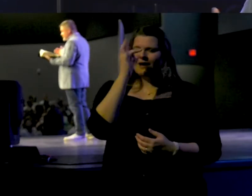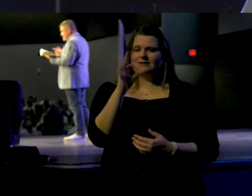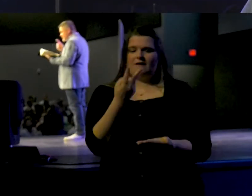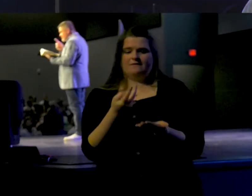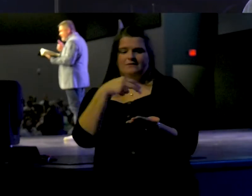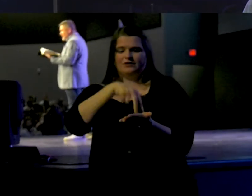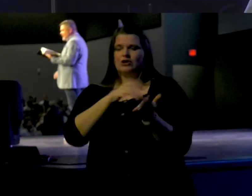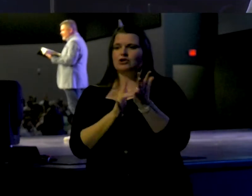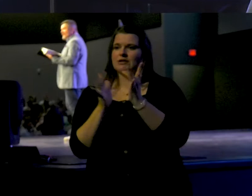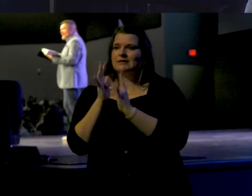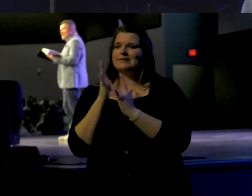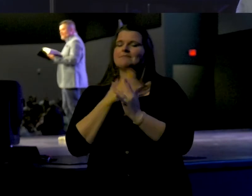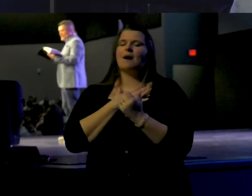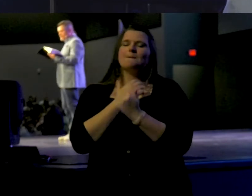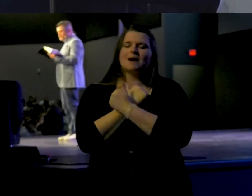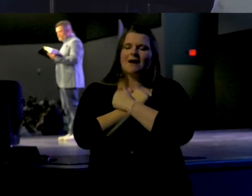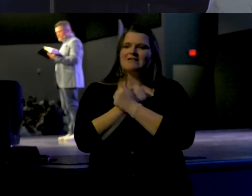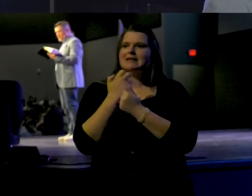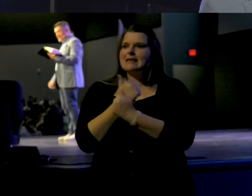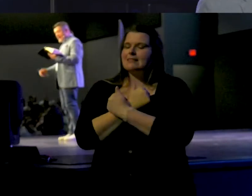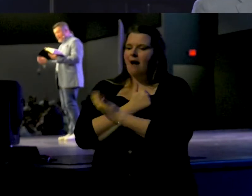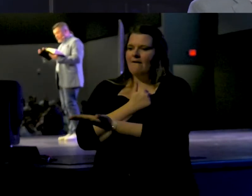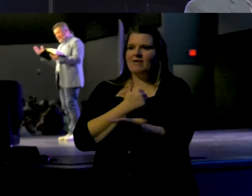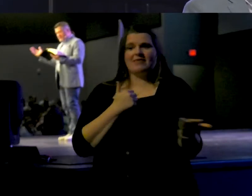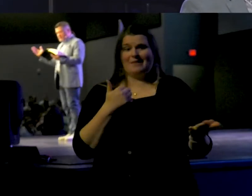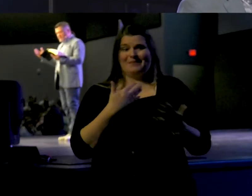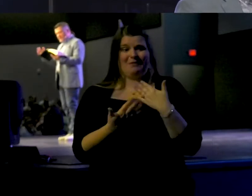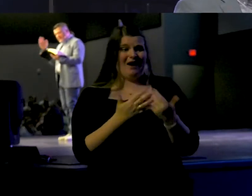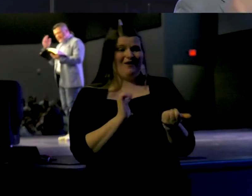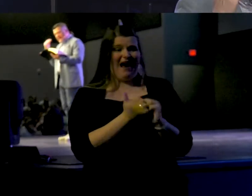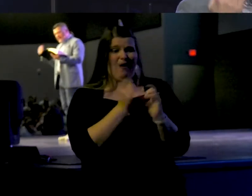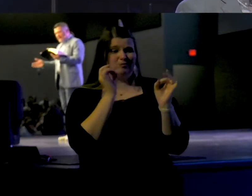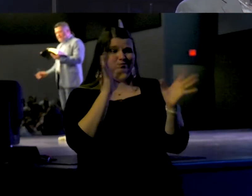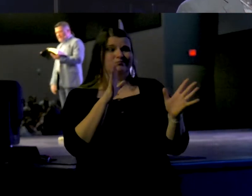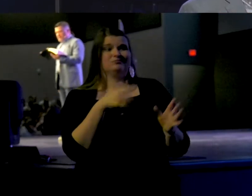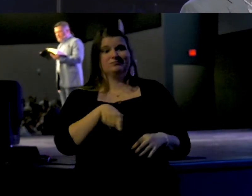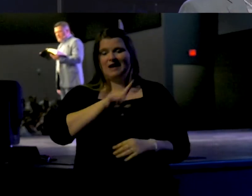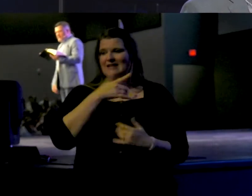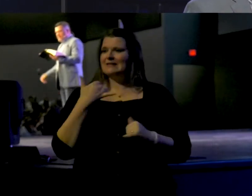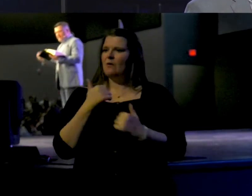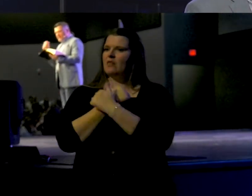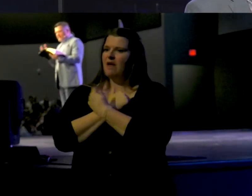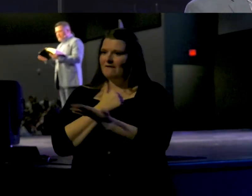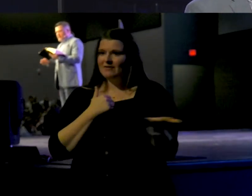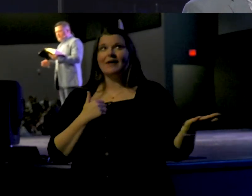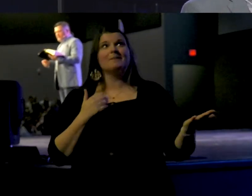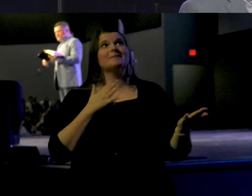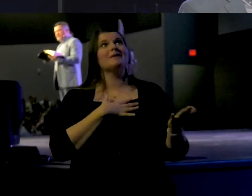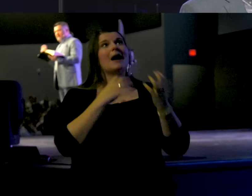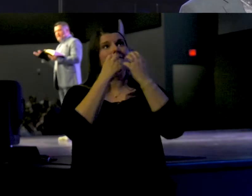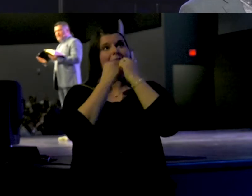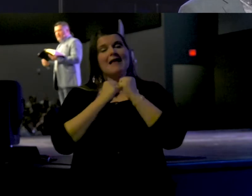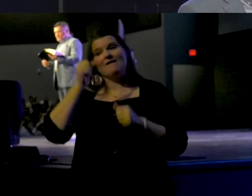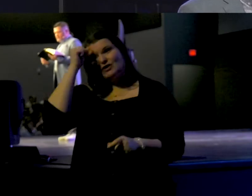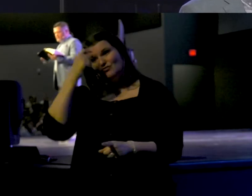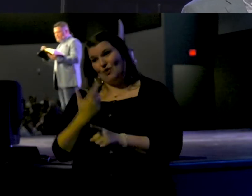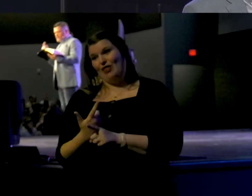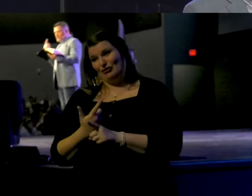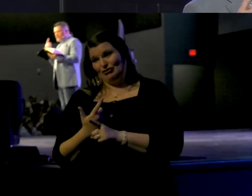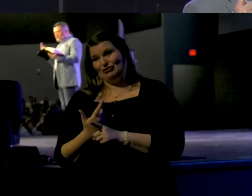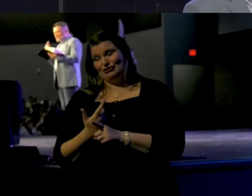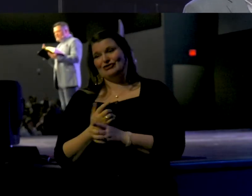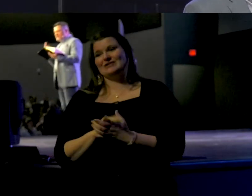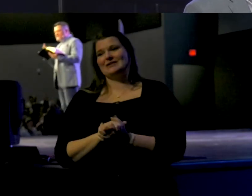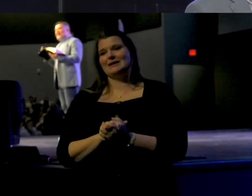the resurrection, my beloved. He loved them no matter how rebellious they'd been. He loved them. My beloved brothers, and here it comes.